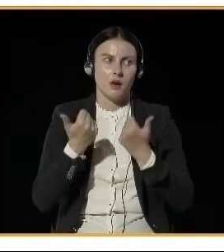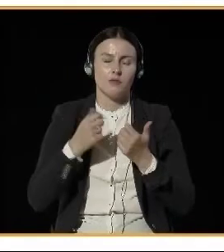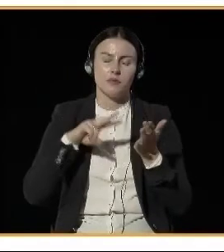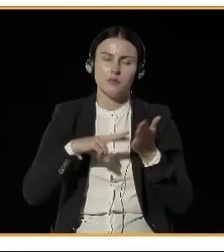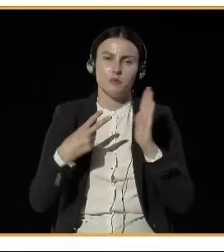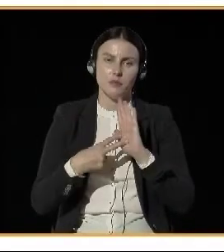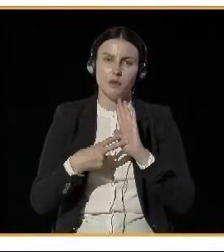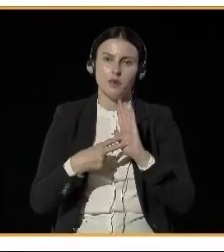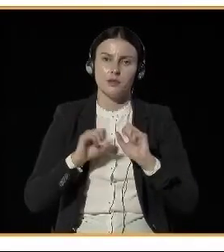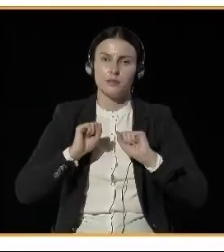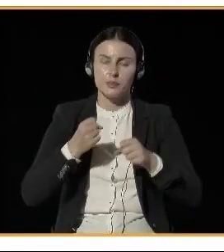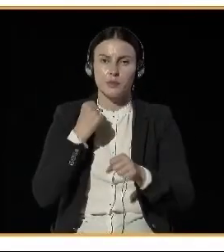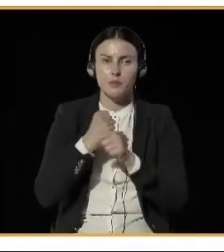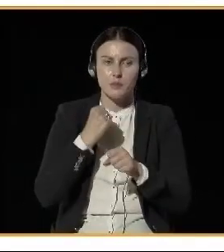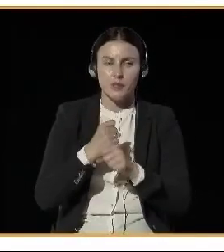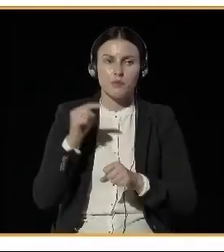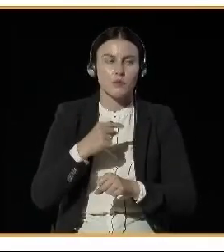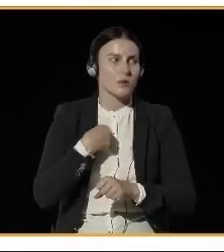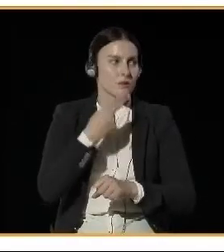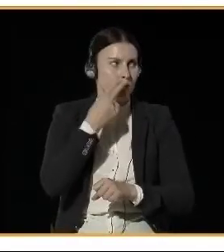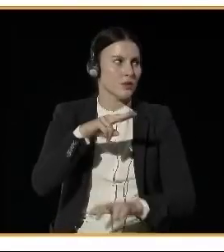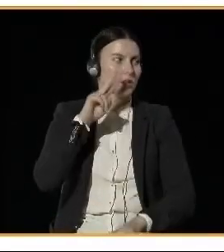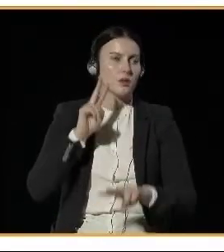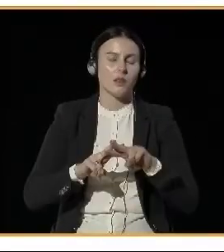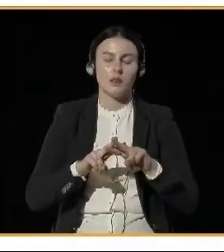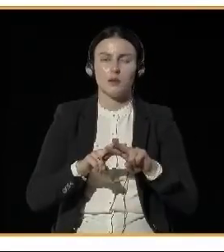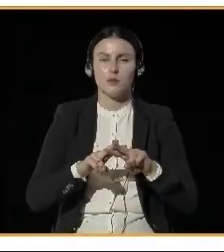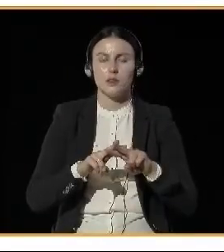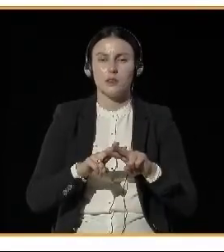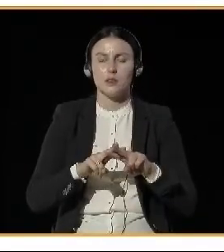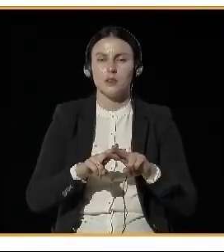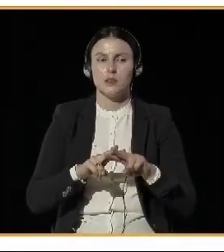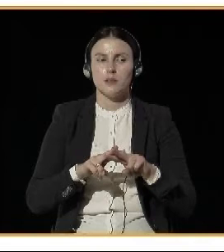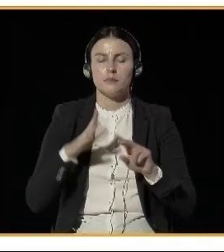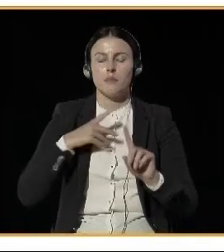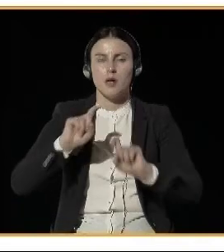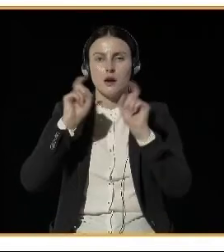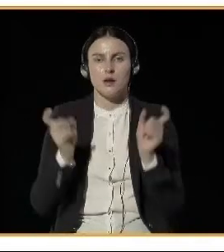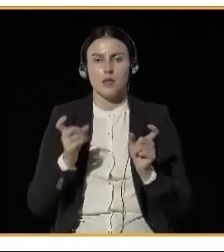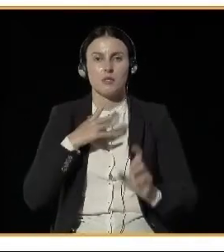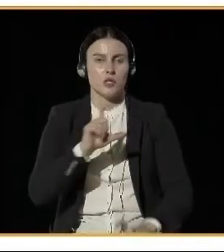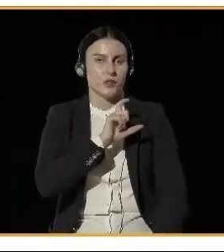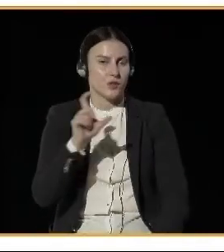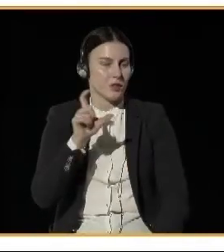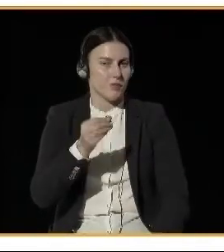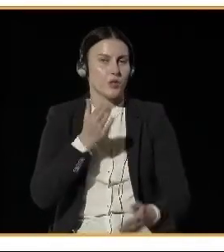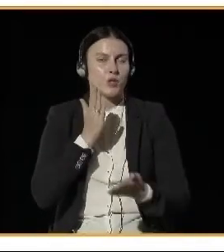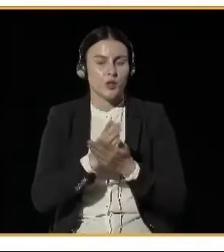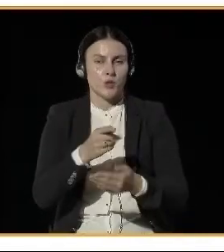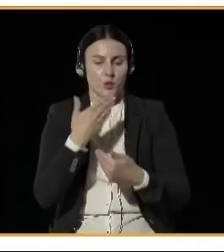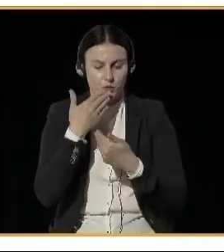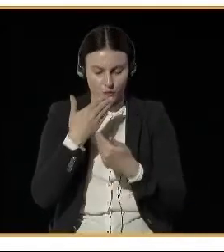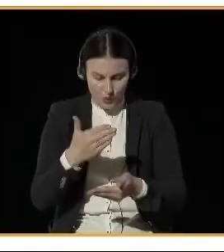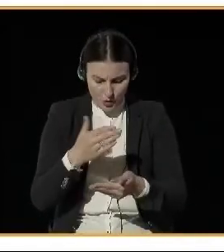when the deadline date comes, if we succeeded or not. or